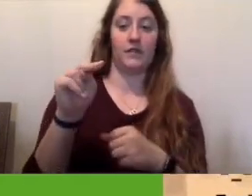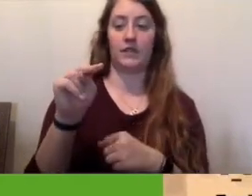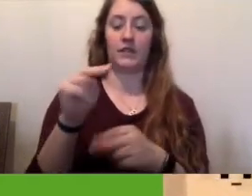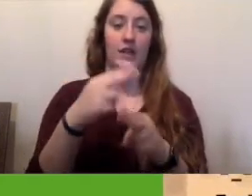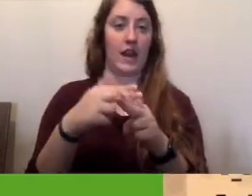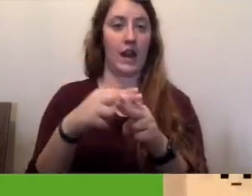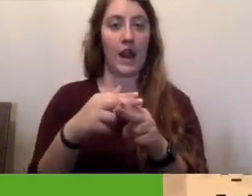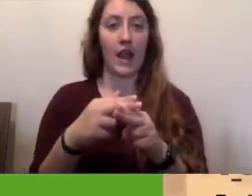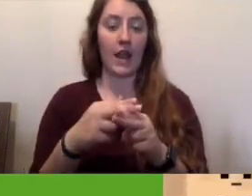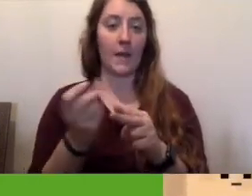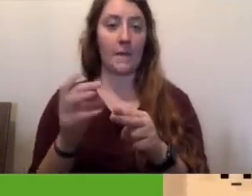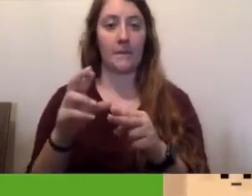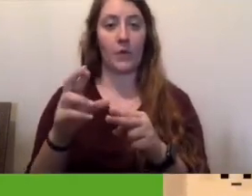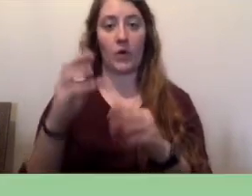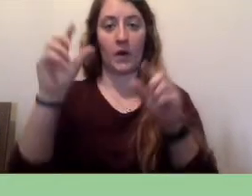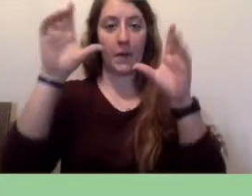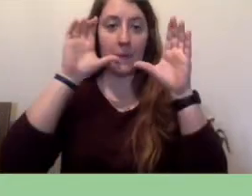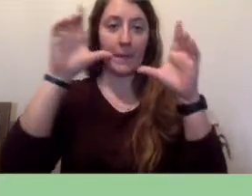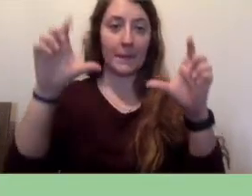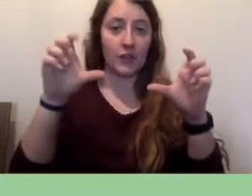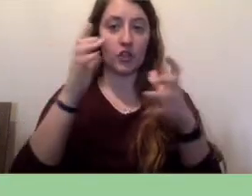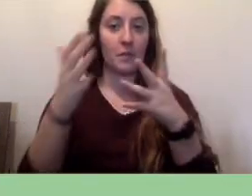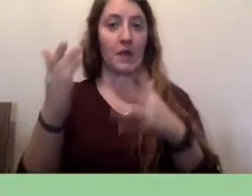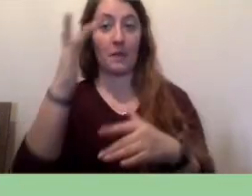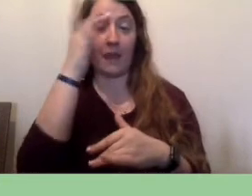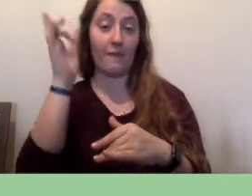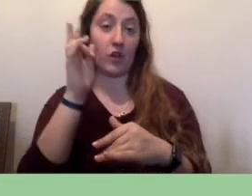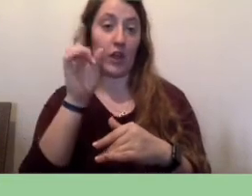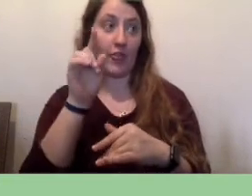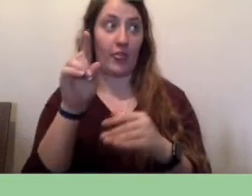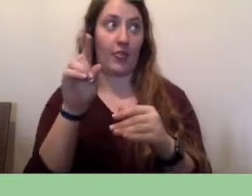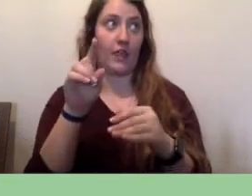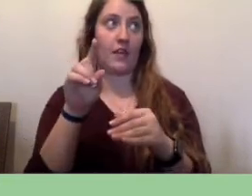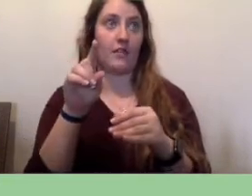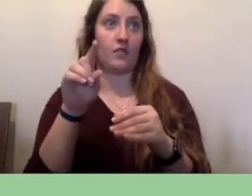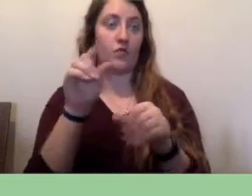with a real human being. Or a sensitive robot.